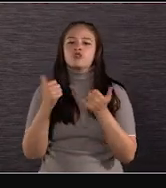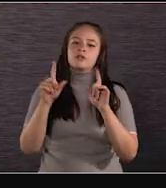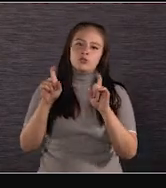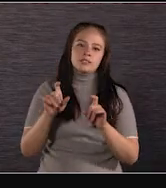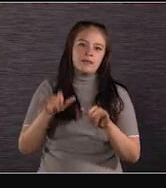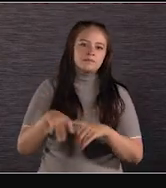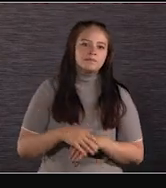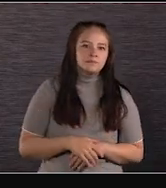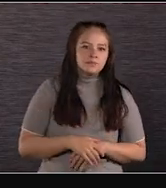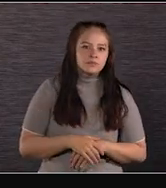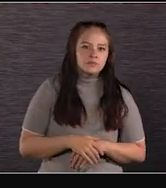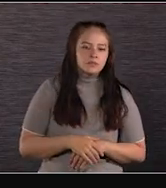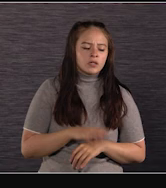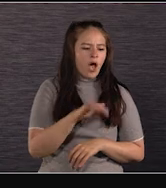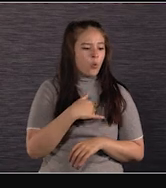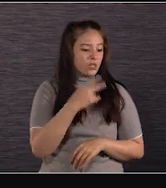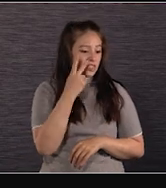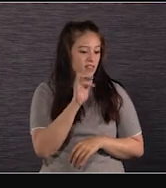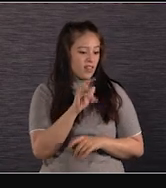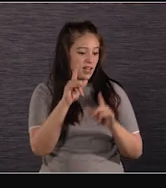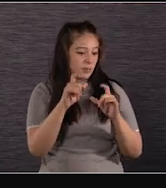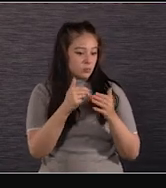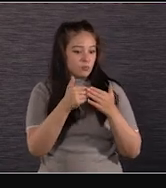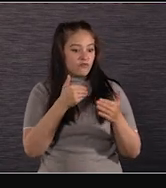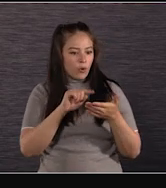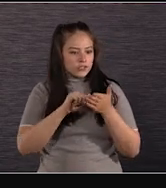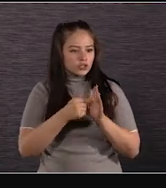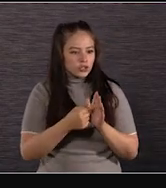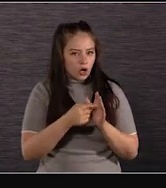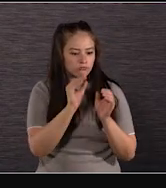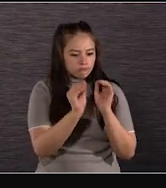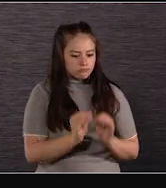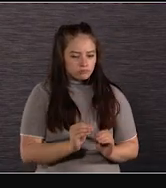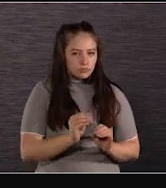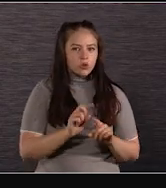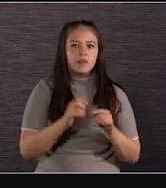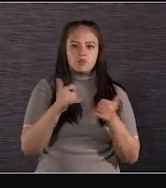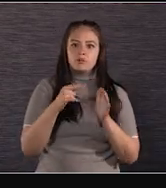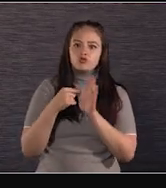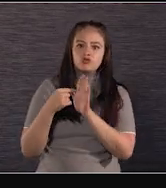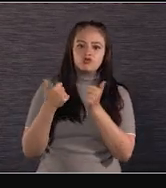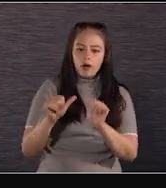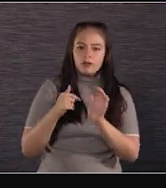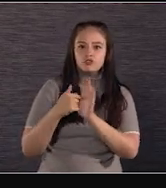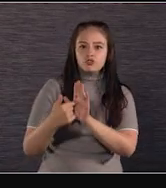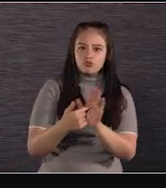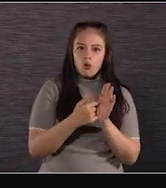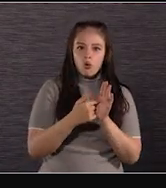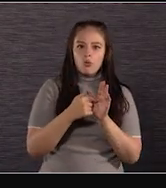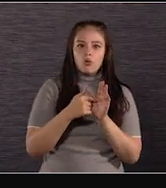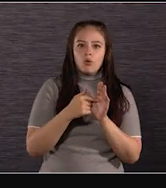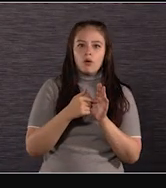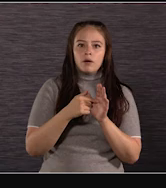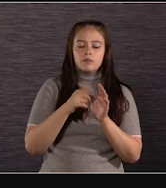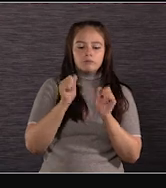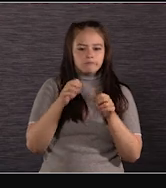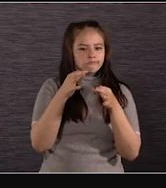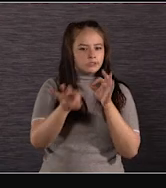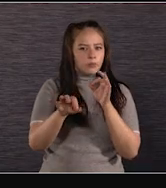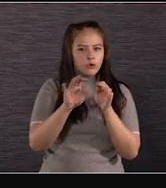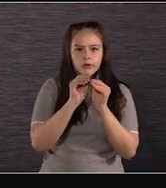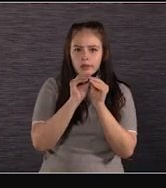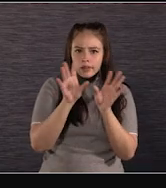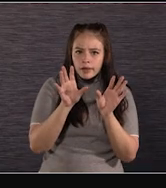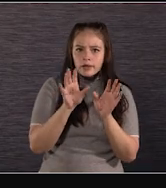I want to know what that image is to start with before I start modifying it. And that's what I'm trying to show everybody with this by keeping it as clean and simple as we